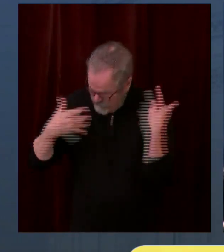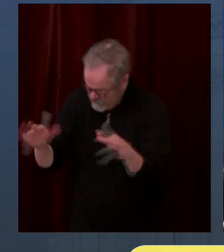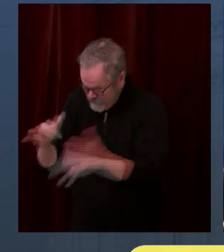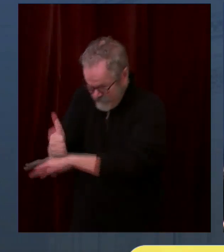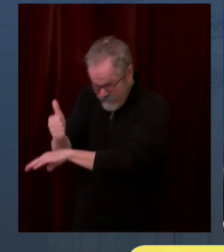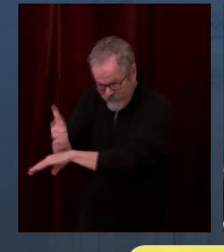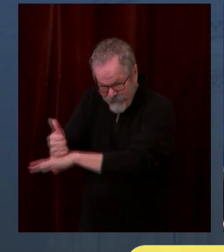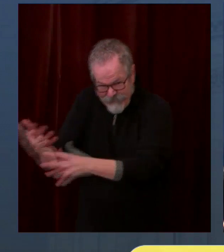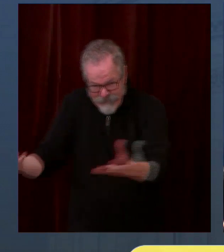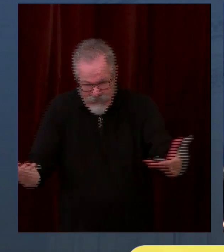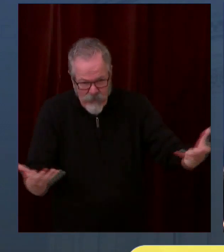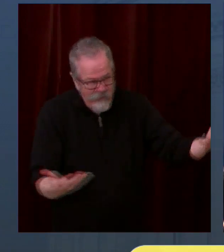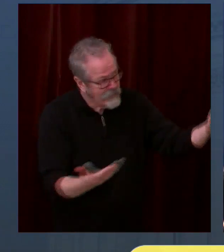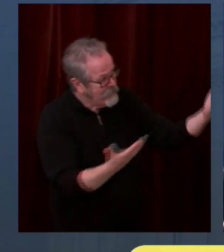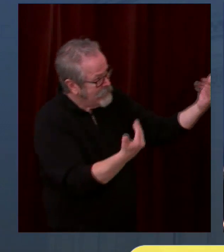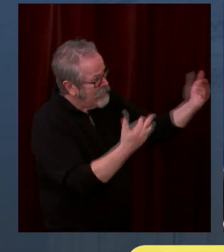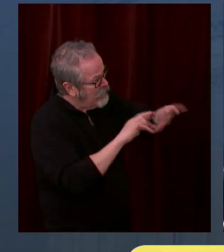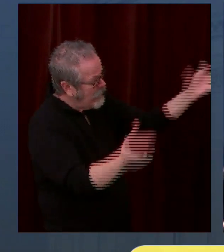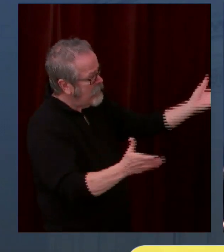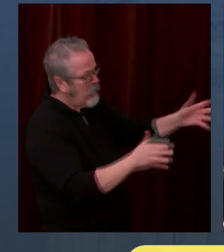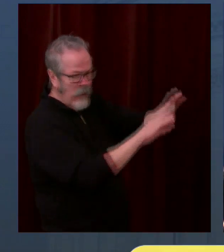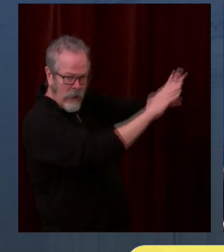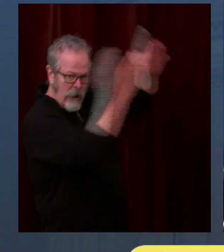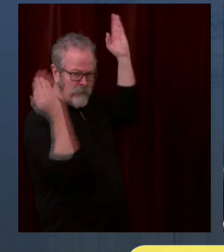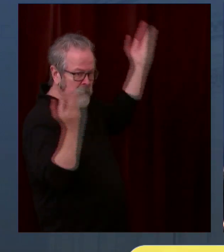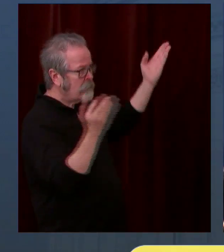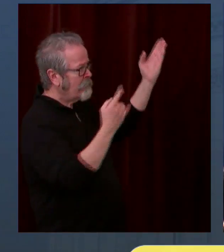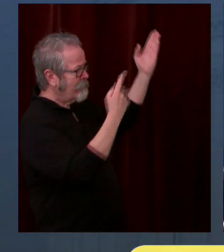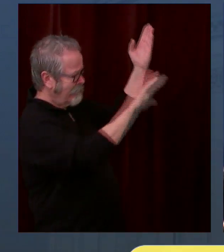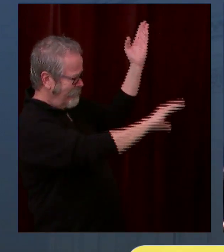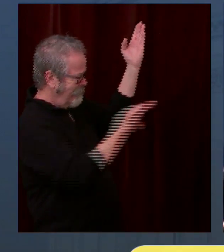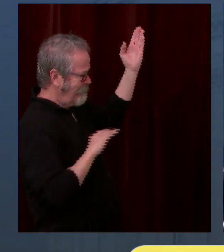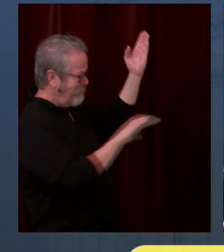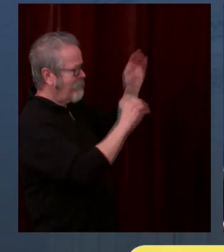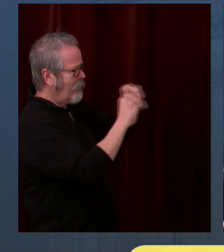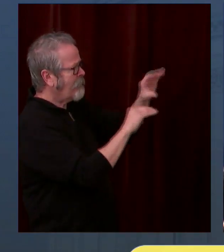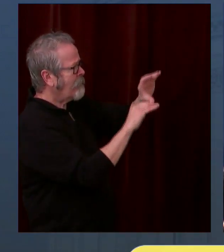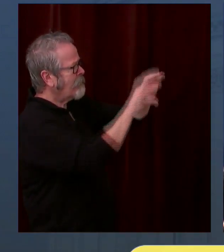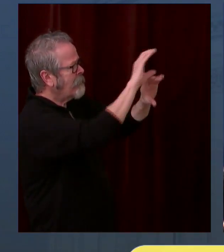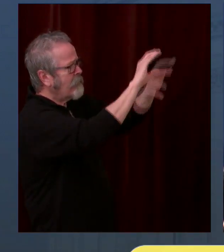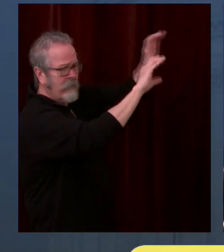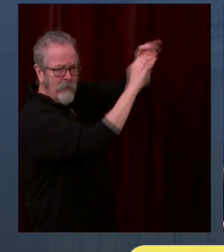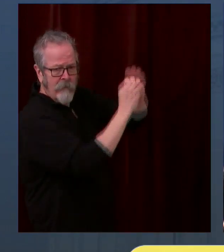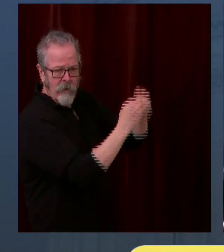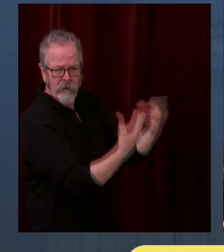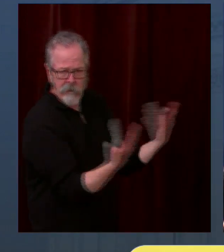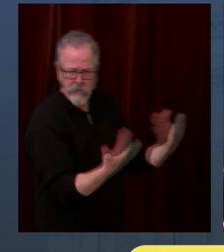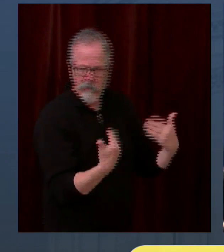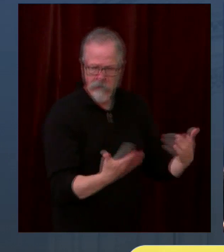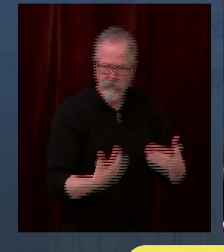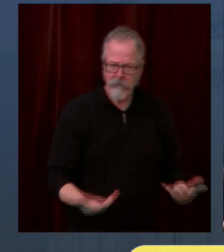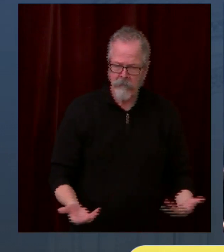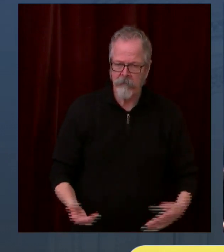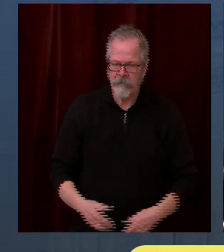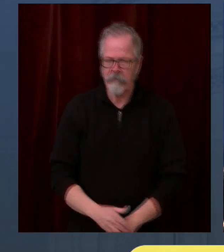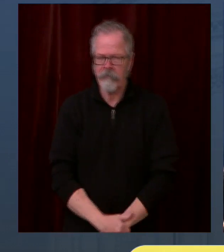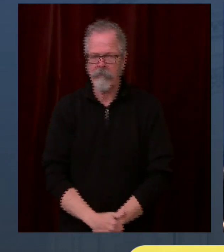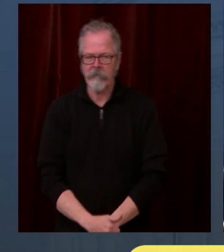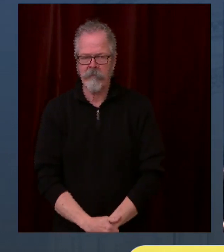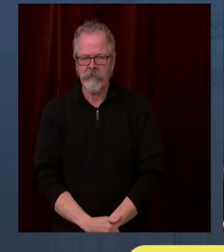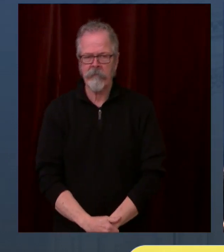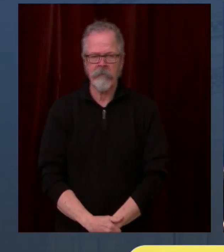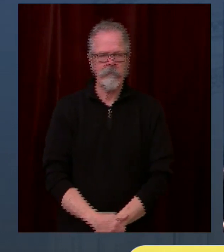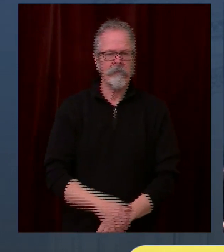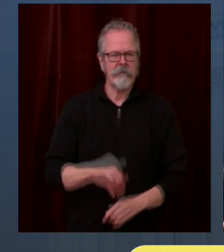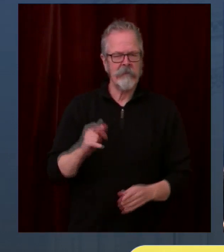this is a bit of a reversal of a strategy that we're asking our partners to adopt. I had a good discussion with the CEOs of